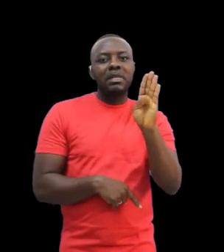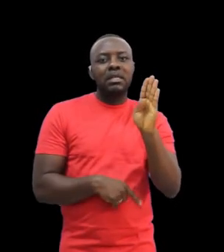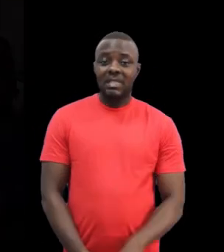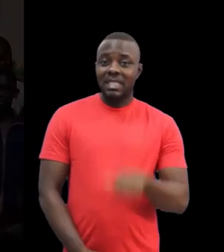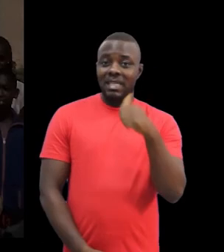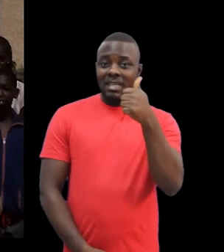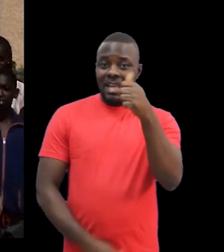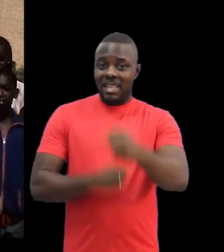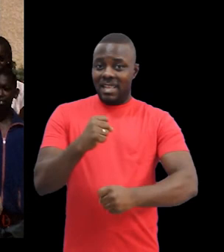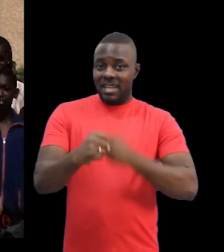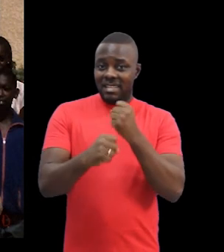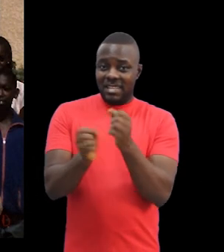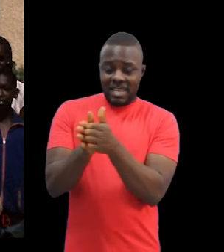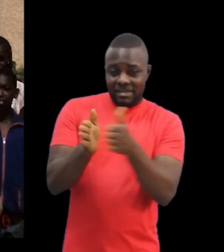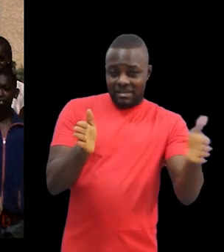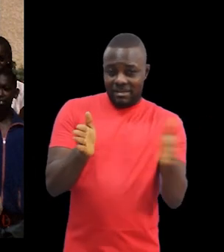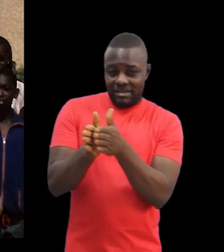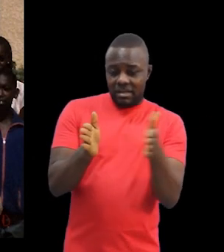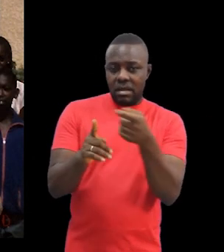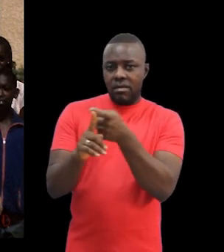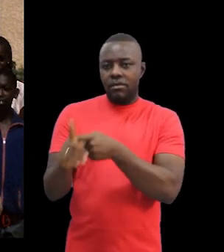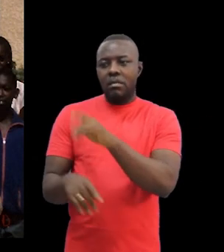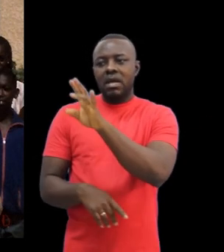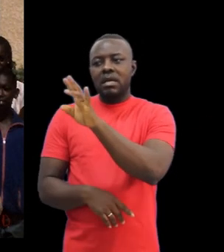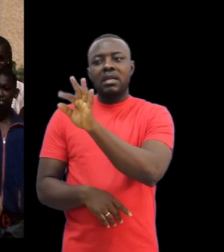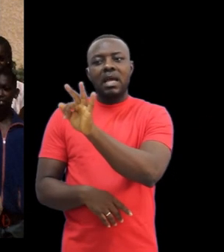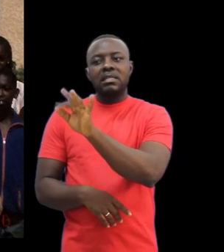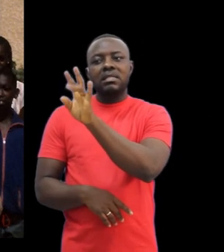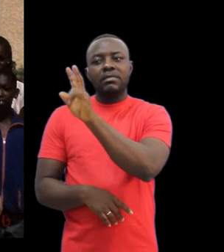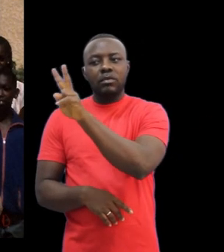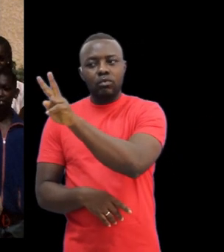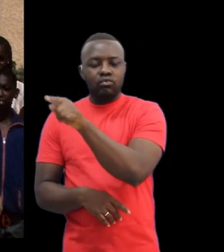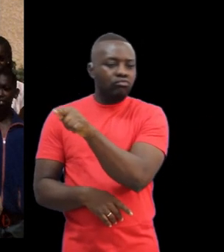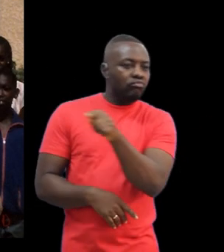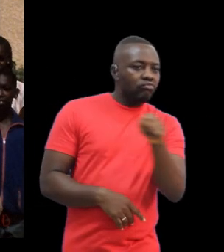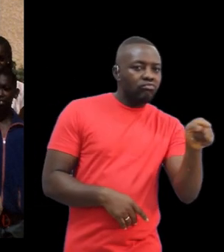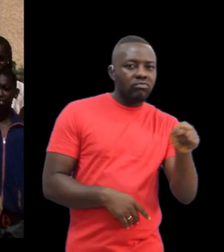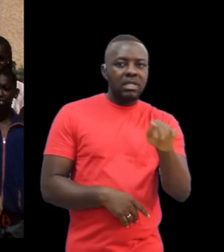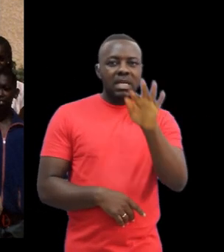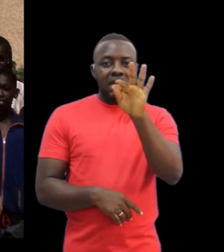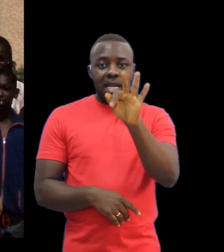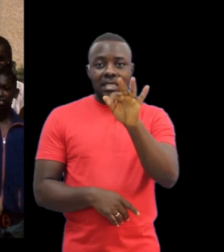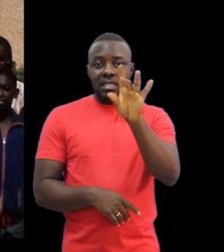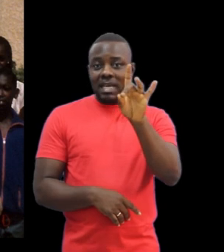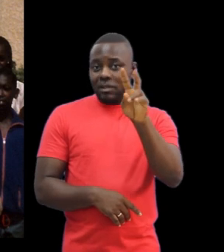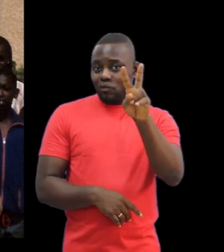African Deaf Education and Sign Language Training Center. During a 10-year span between 1972 and 1982,